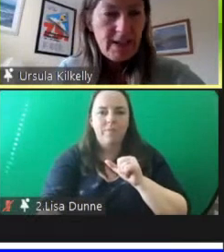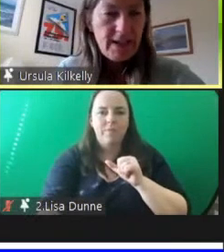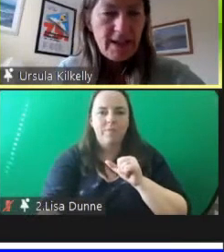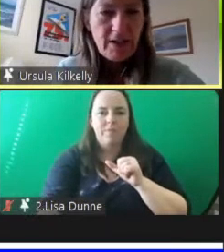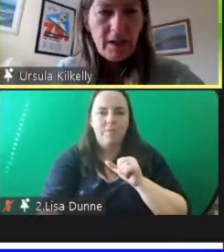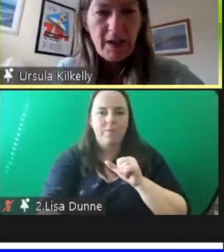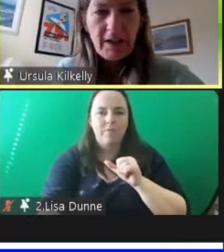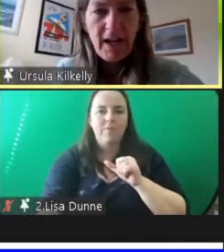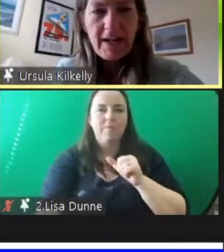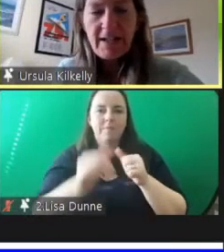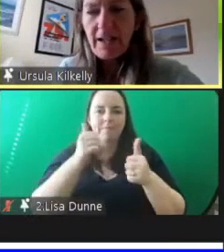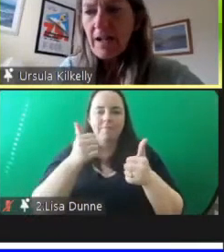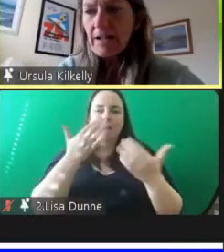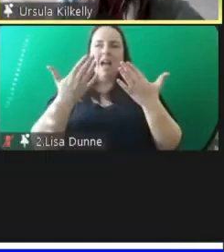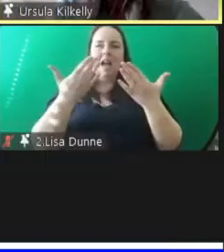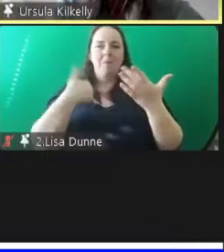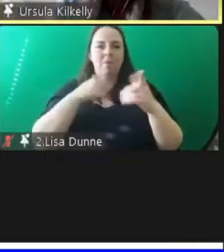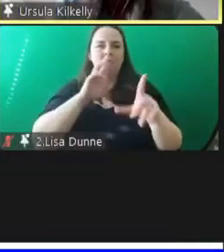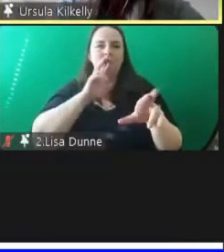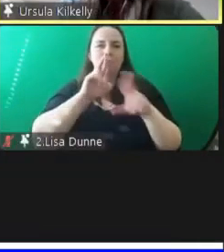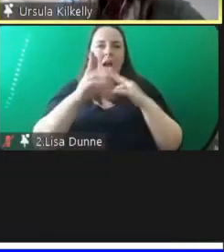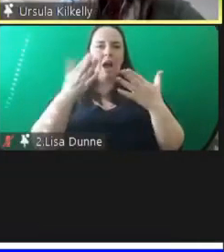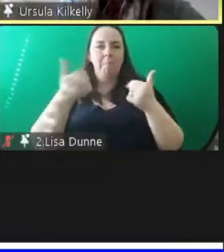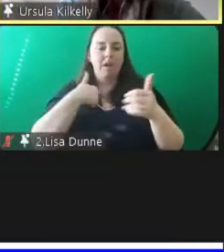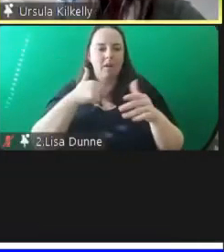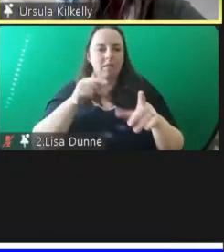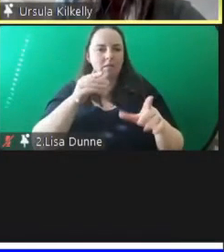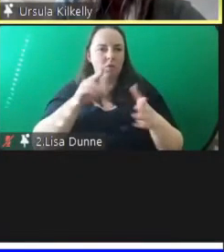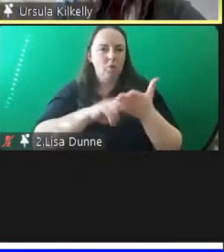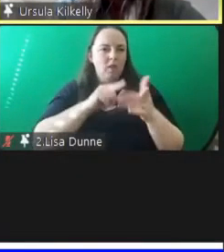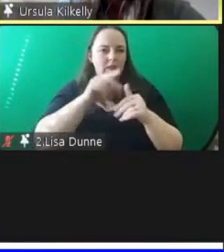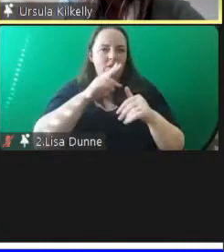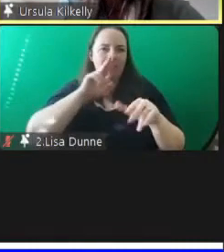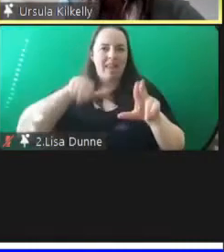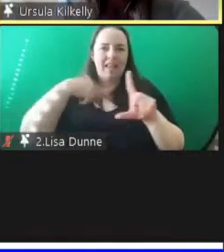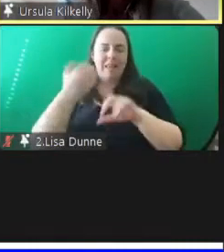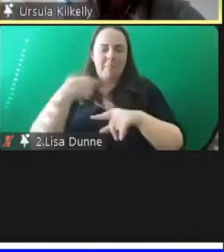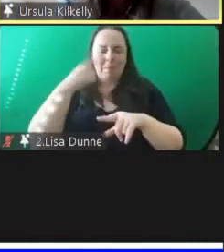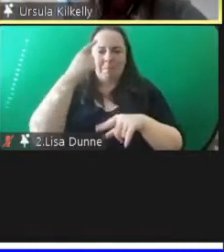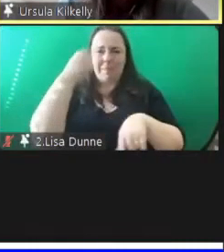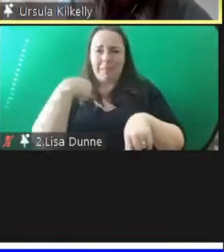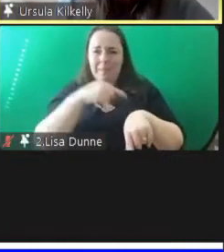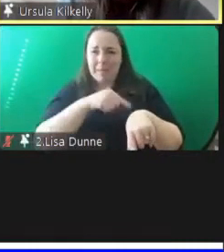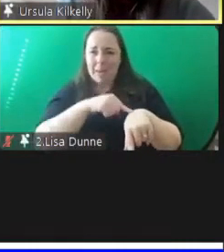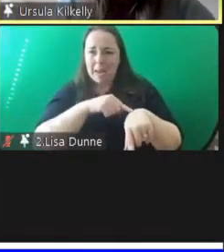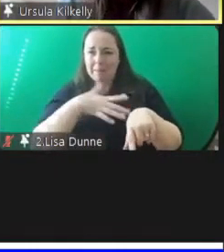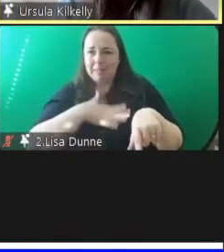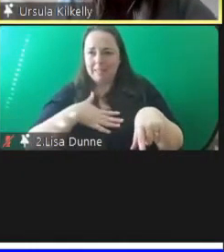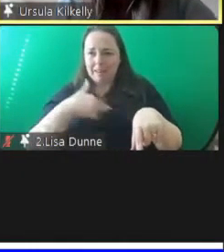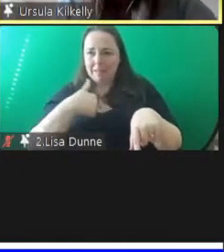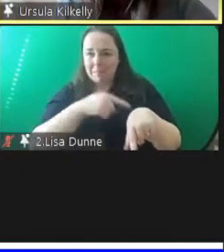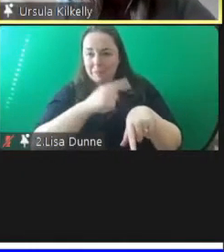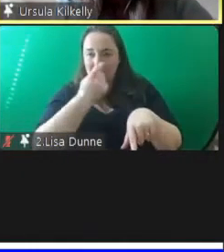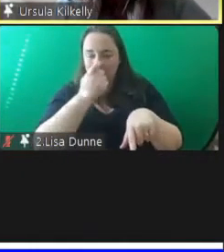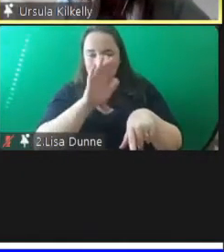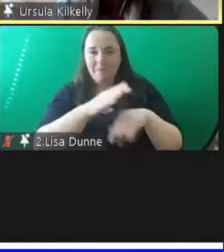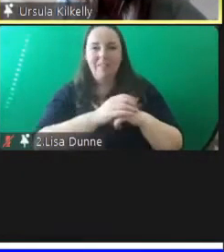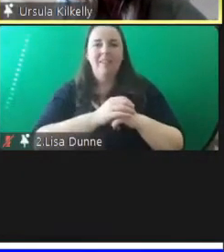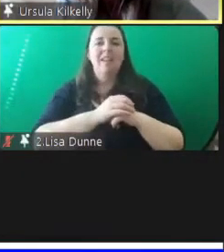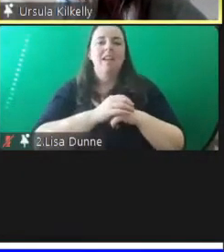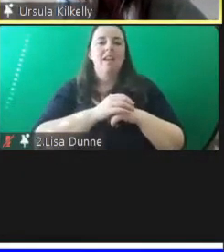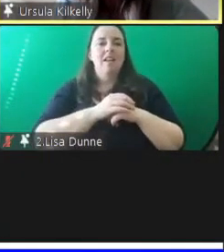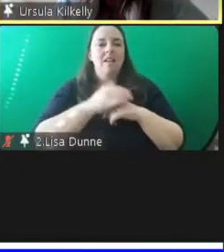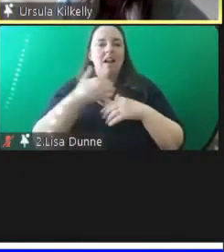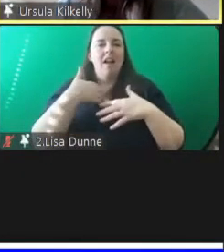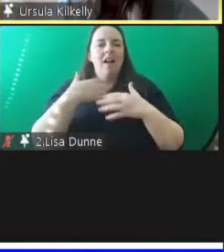this is set out a little bit on the next slide i'm conscious of time karen i'm getting there um we we have in the